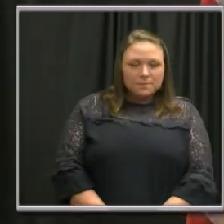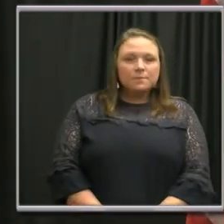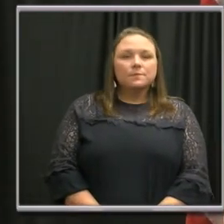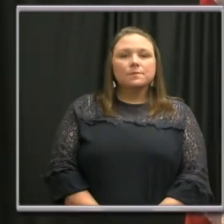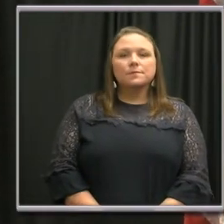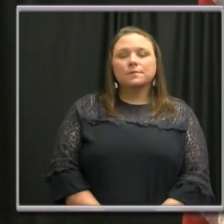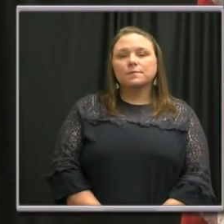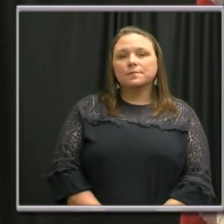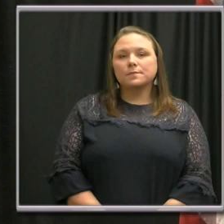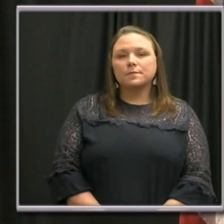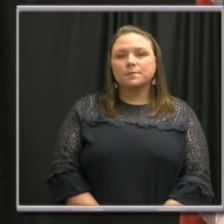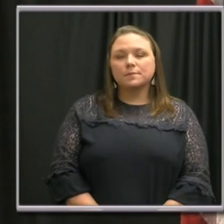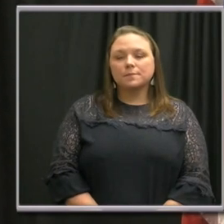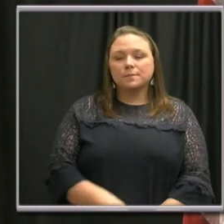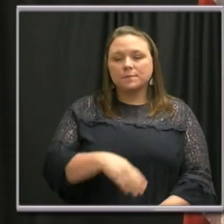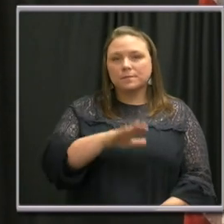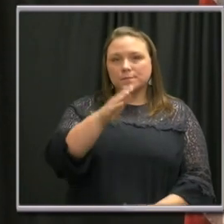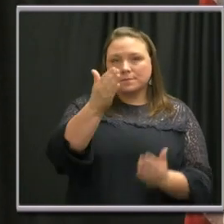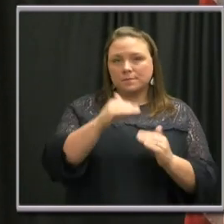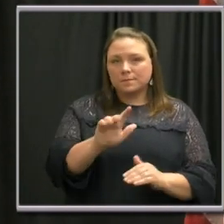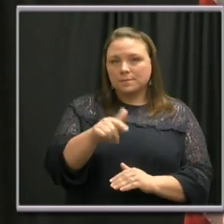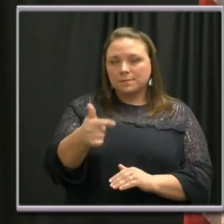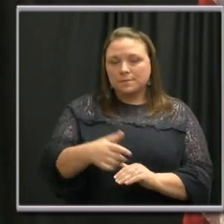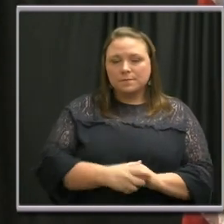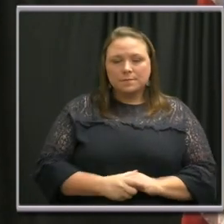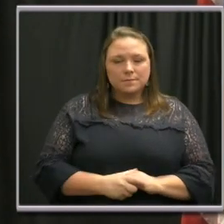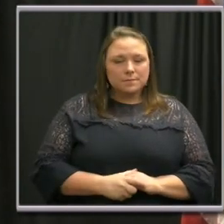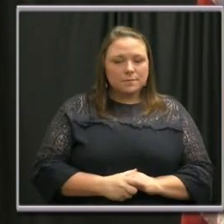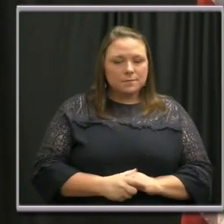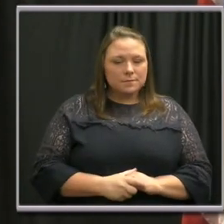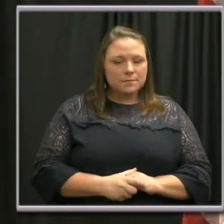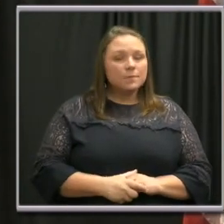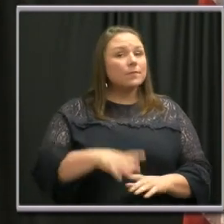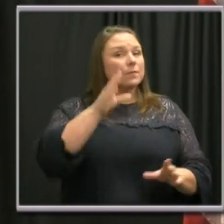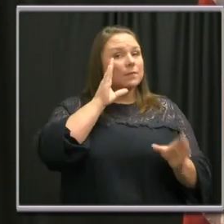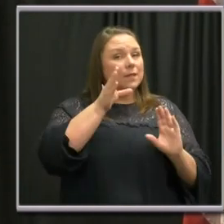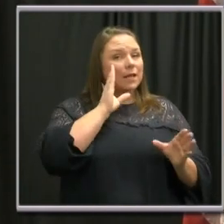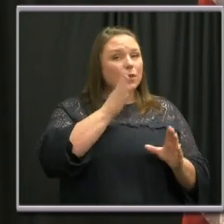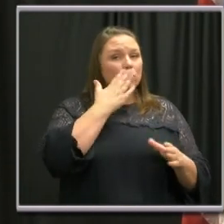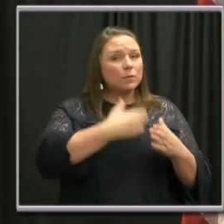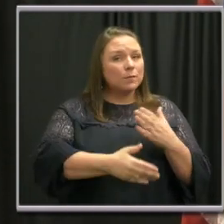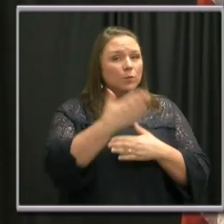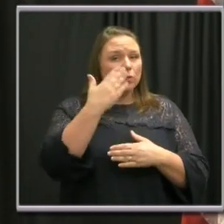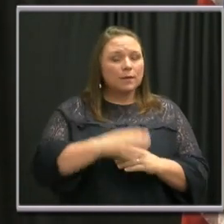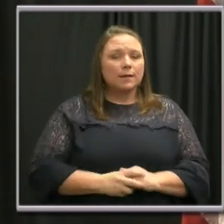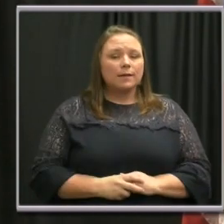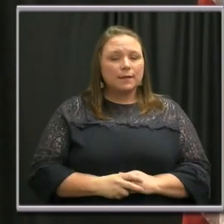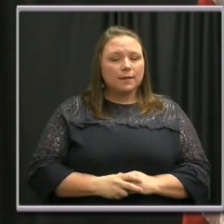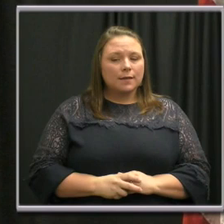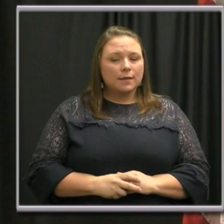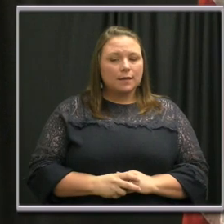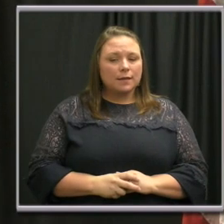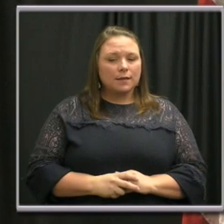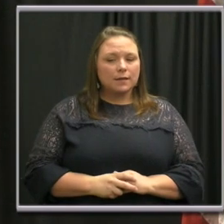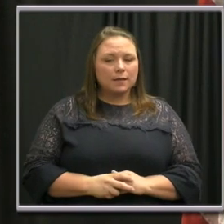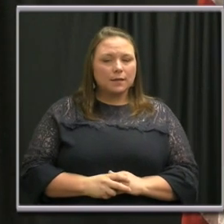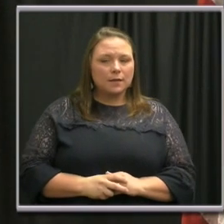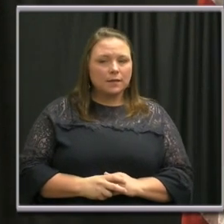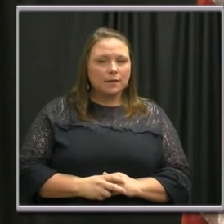Tozin Fakile, you're on the air. Sure. Hi, good morning. Hi, good morning.